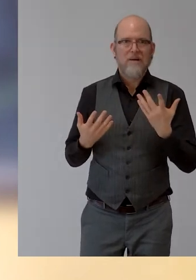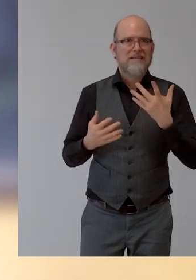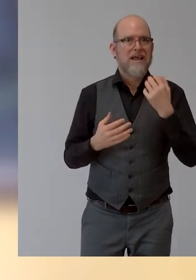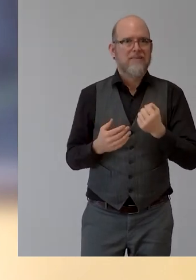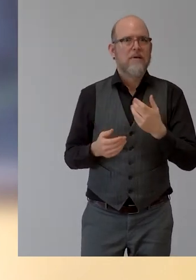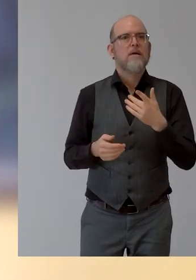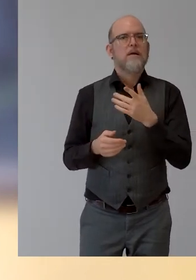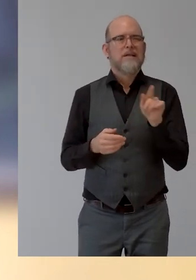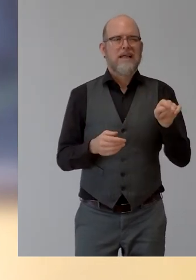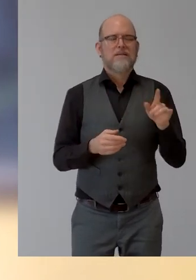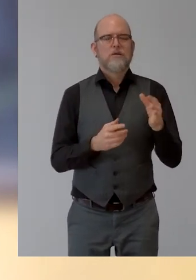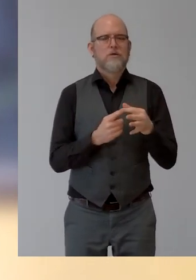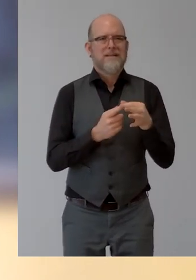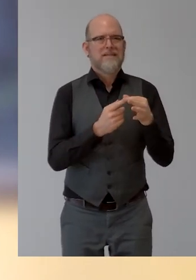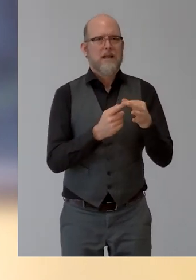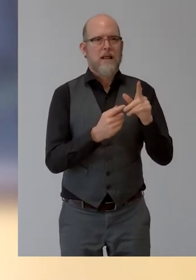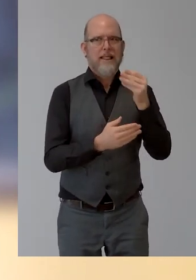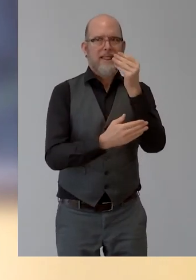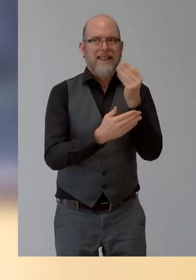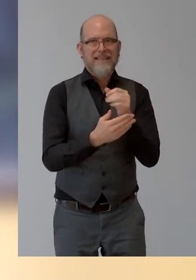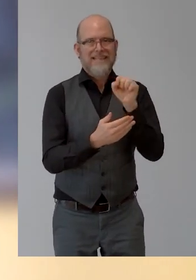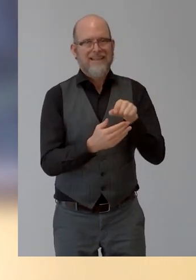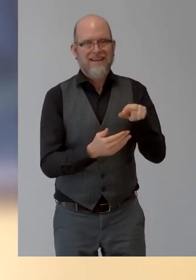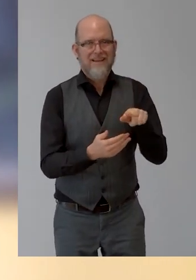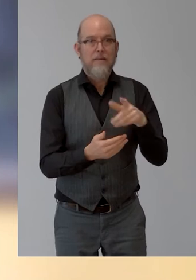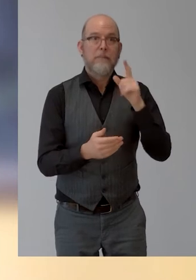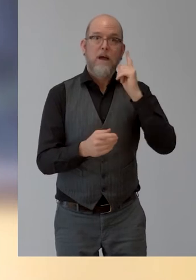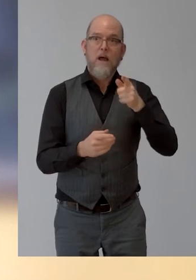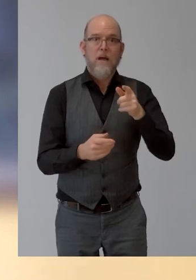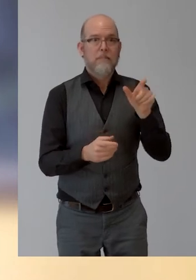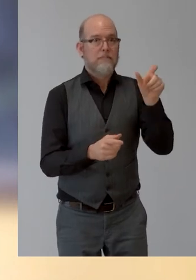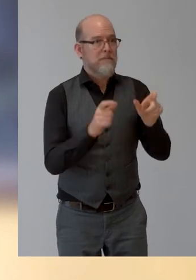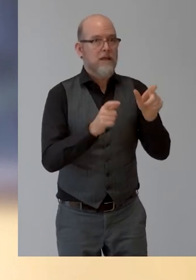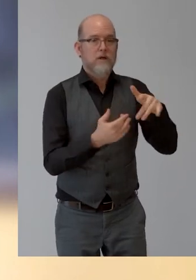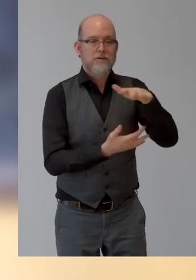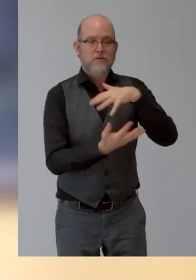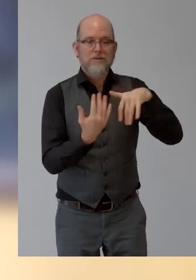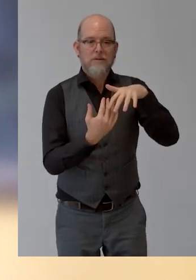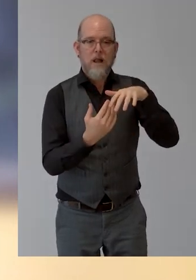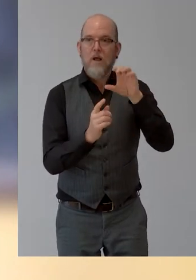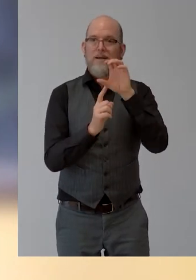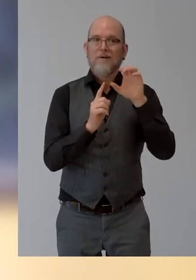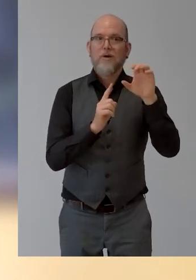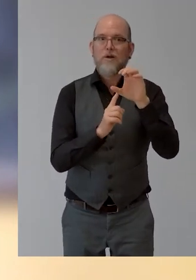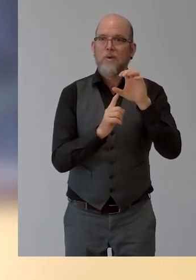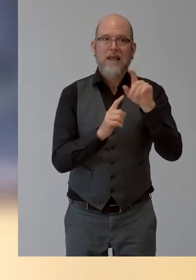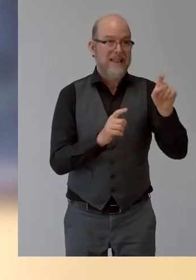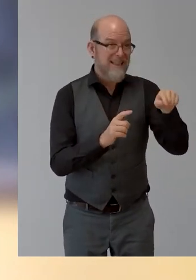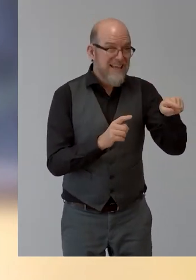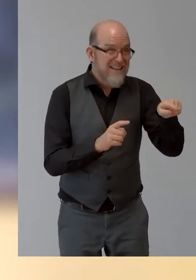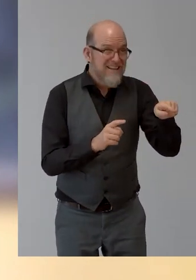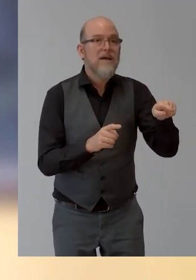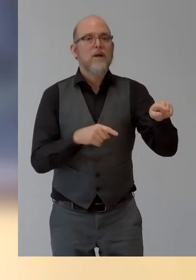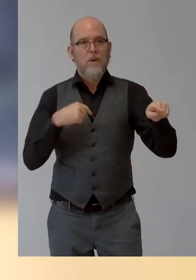designed to meet the socio-cultural, occupational and religious needs of our people. However, what